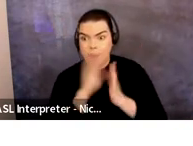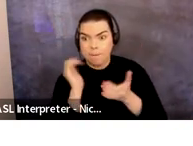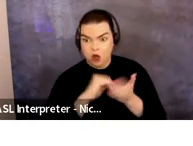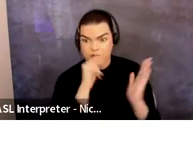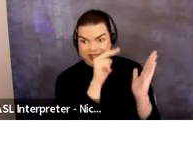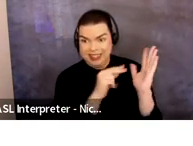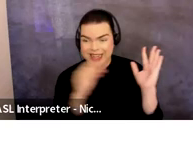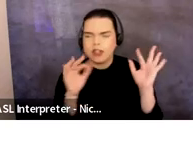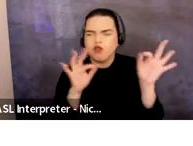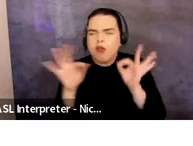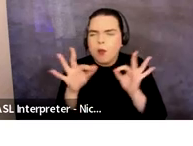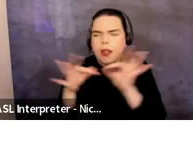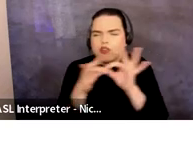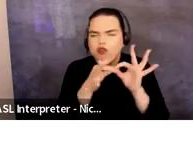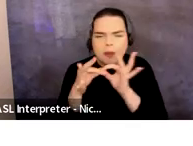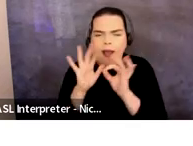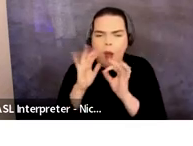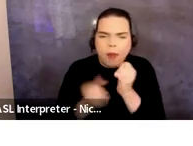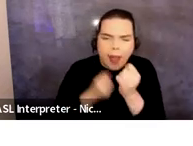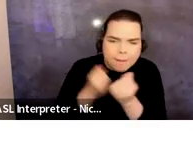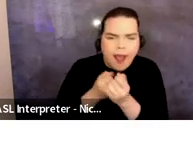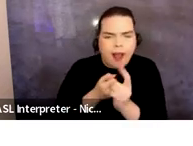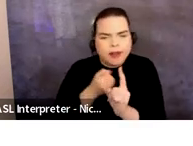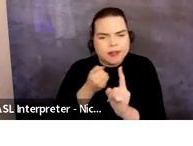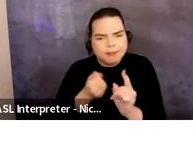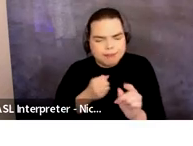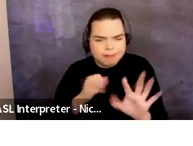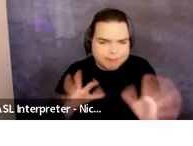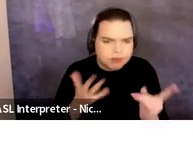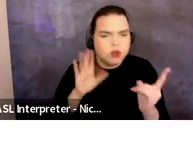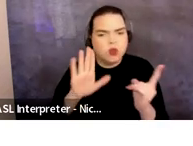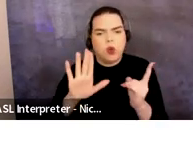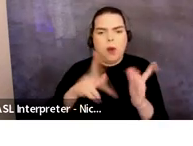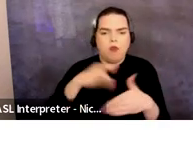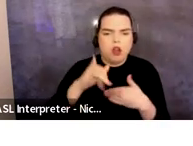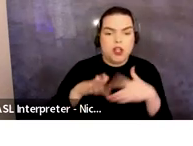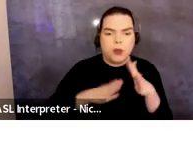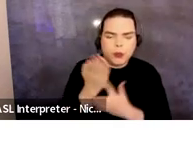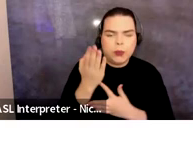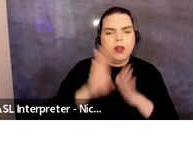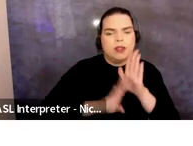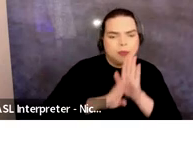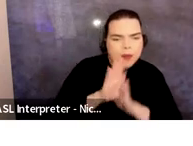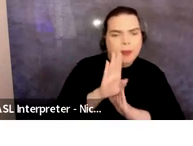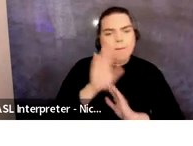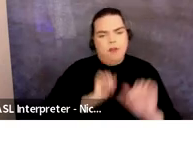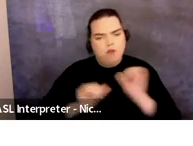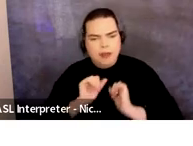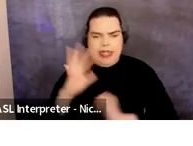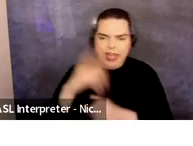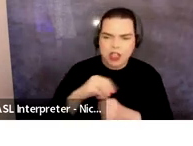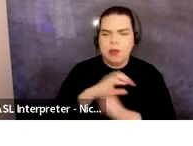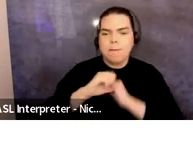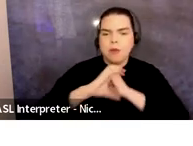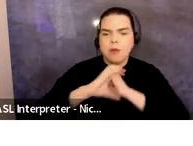through development, performance, engagement, promotion, and or touring as defined in the NTP criteria.